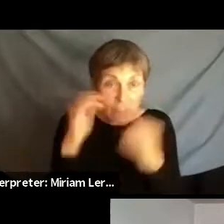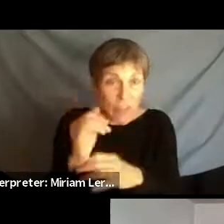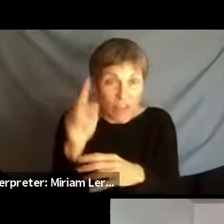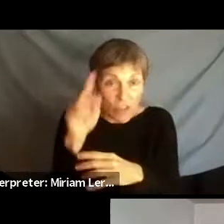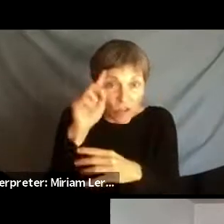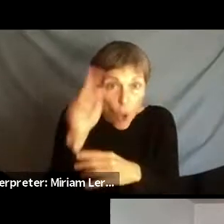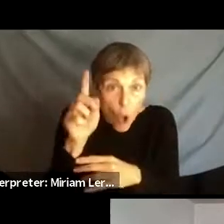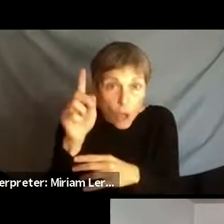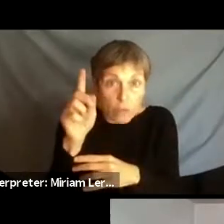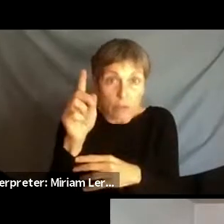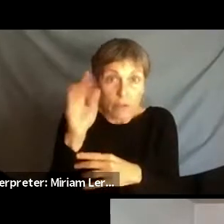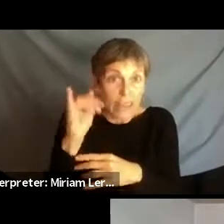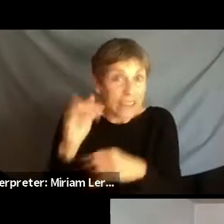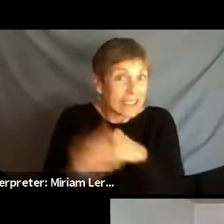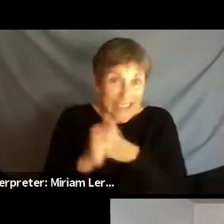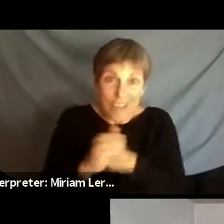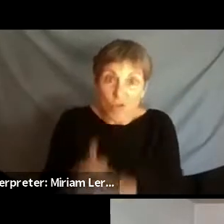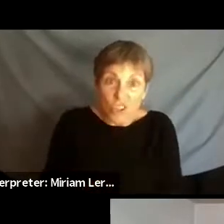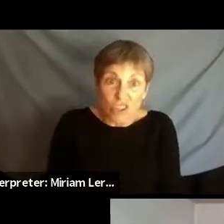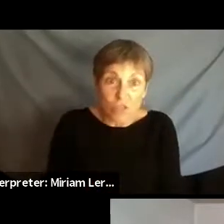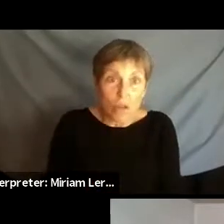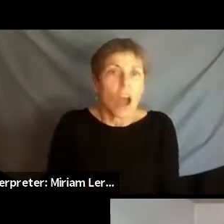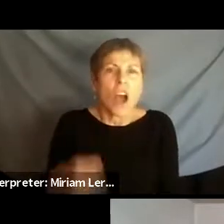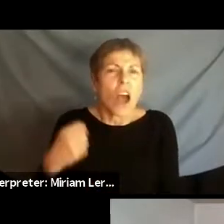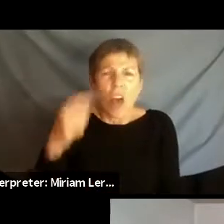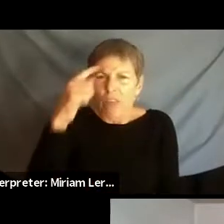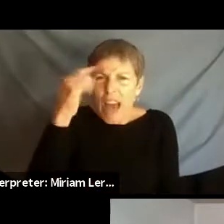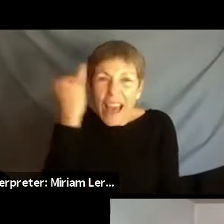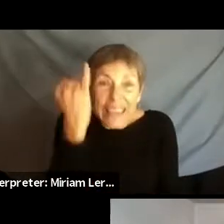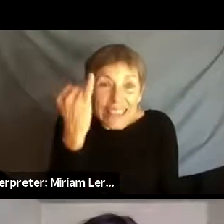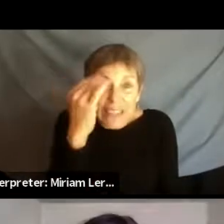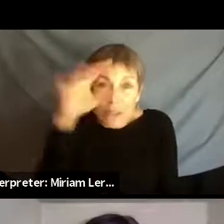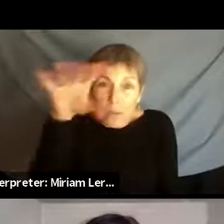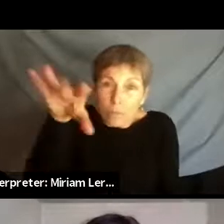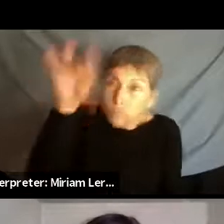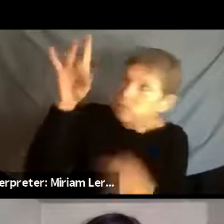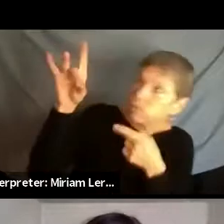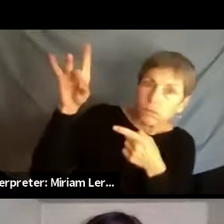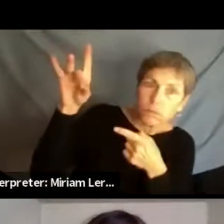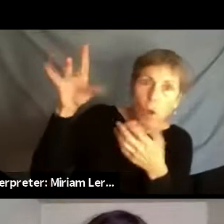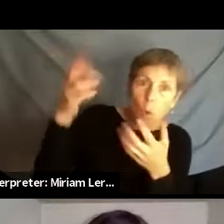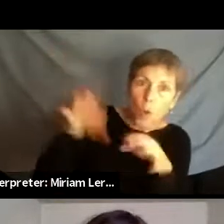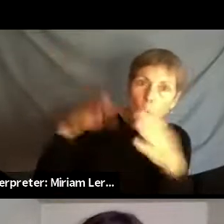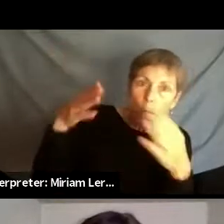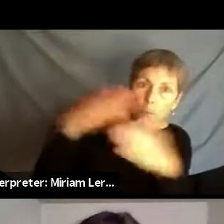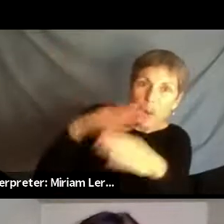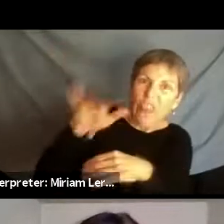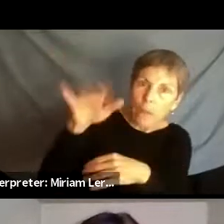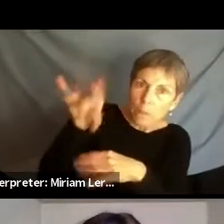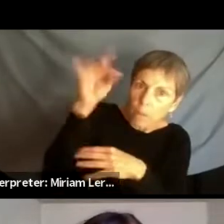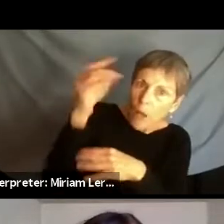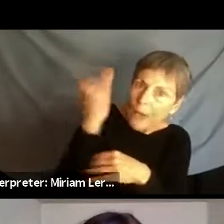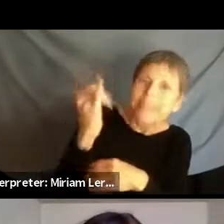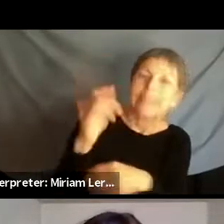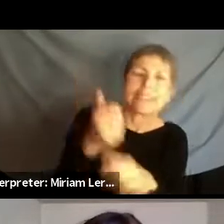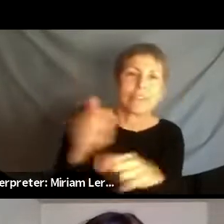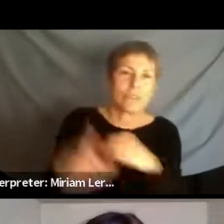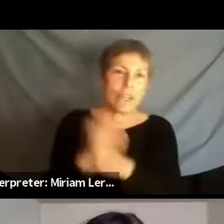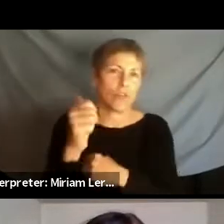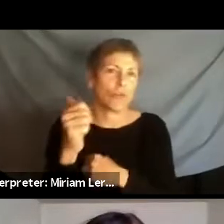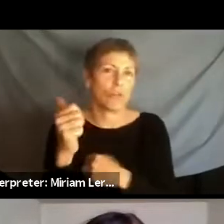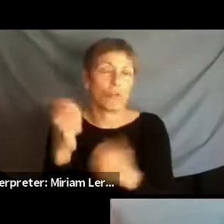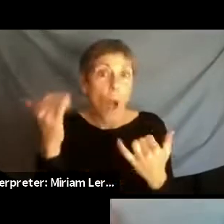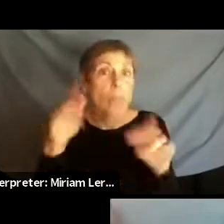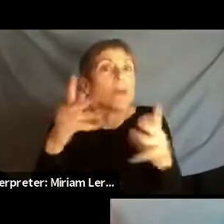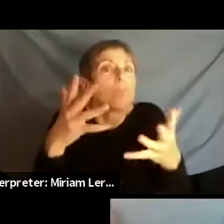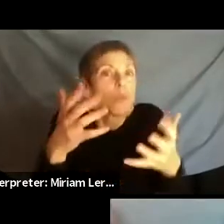open borders is actually a dangerous thought to those that want borders because they want to enforce these borders through violence, right?